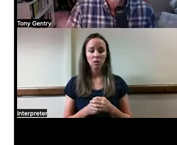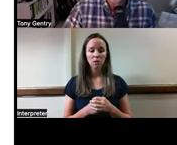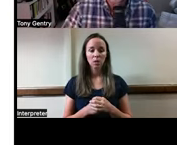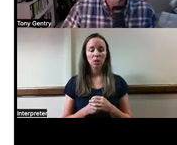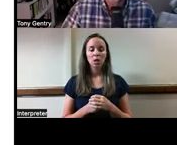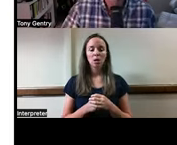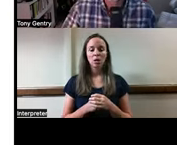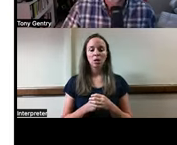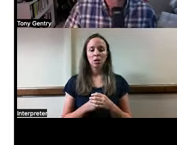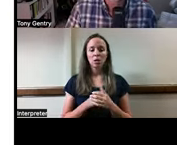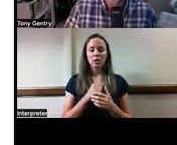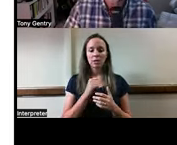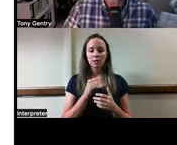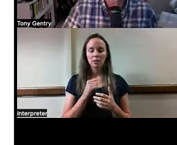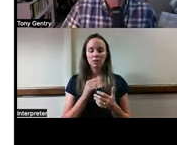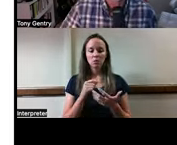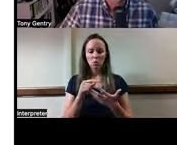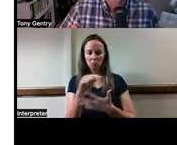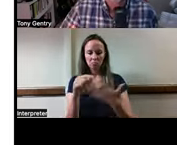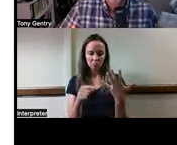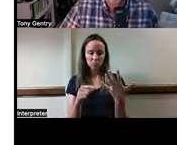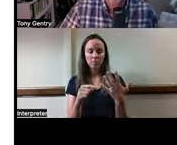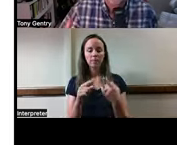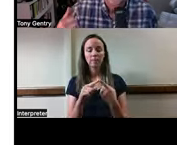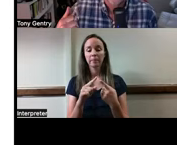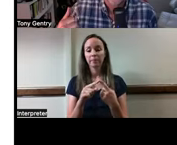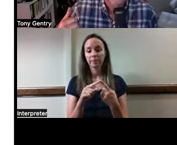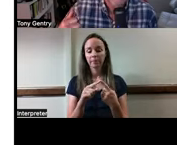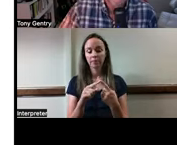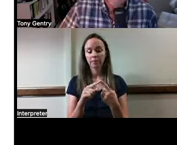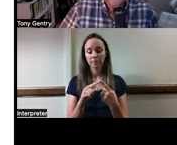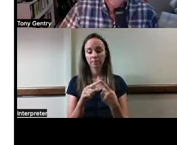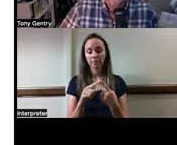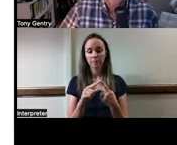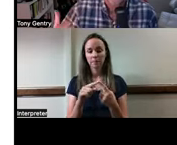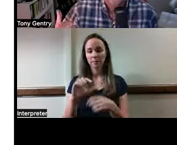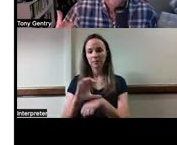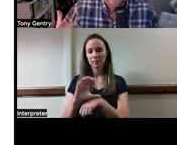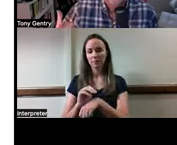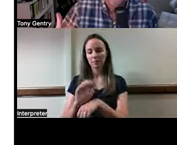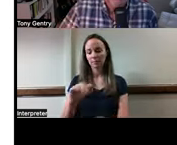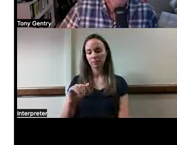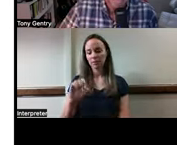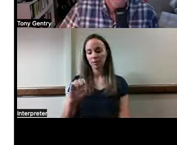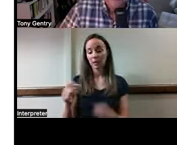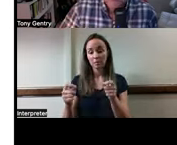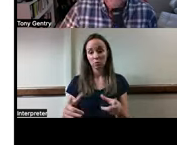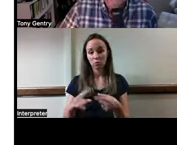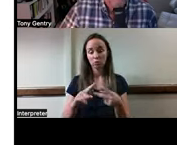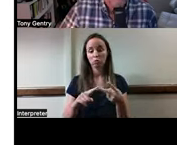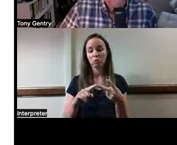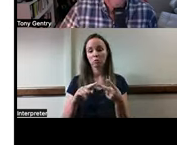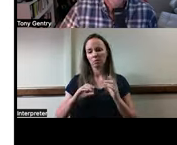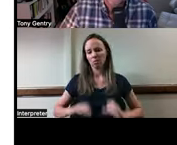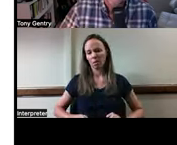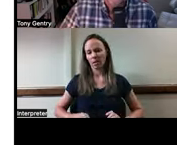everyone's saying all of these, but they're all included. We're getting the case manager, the client, who would be this